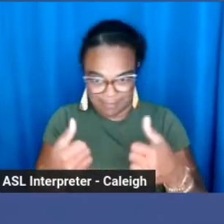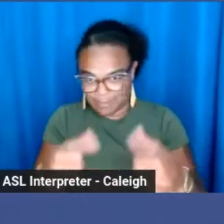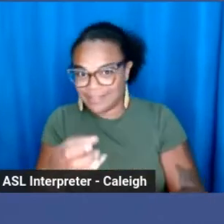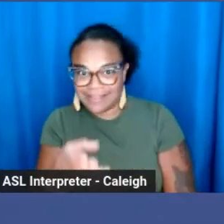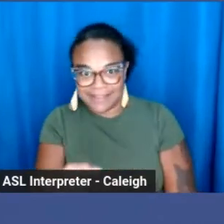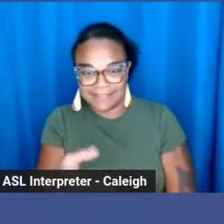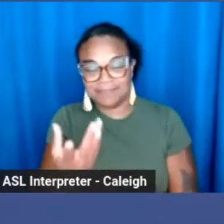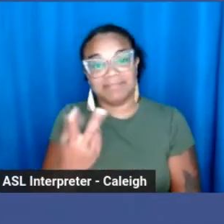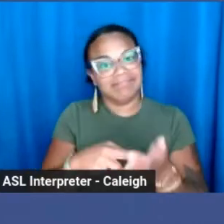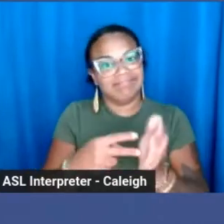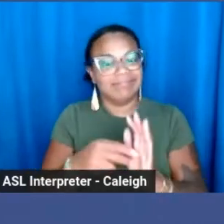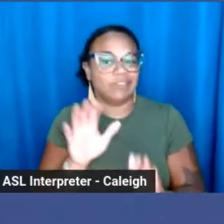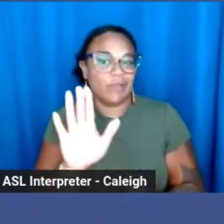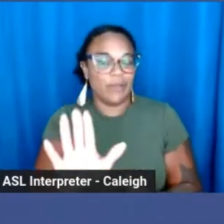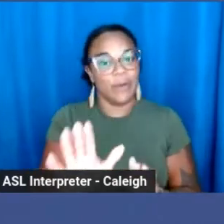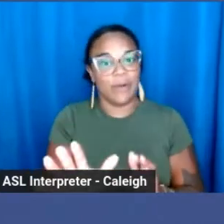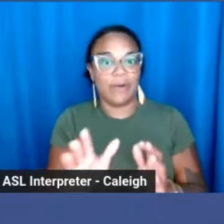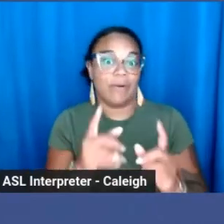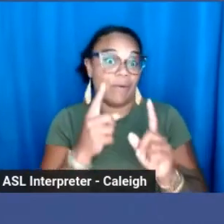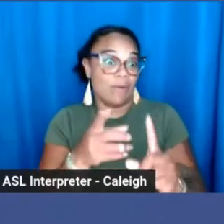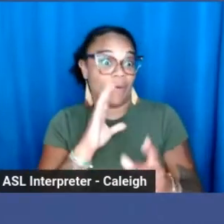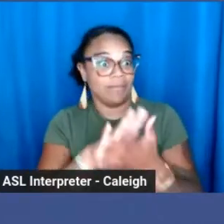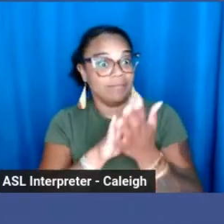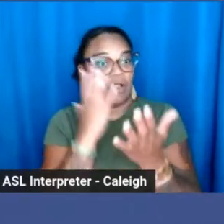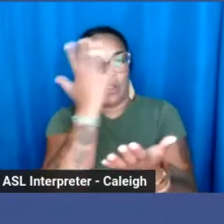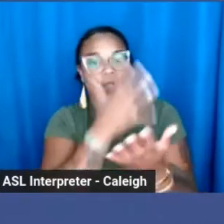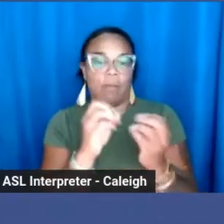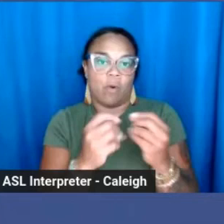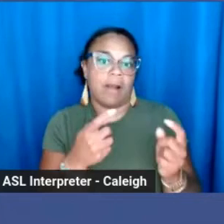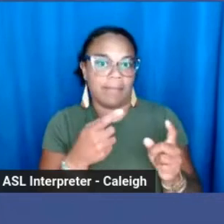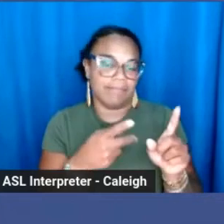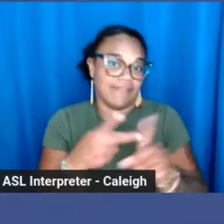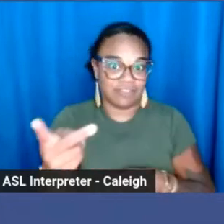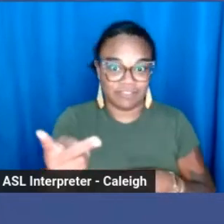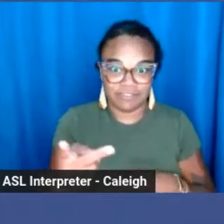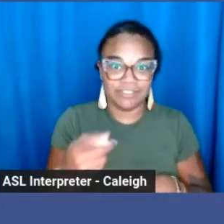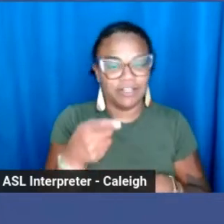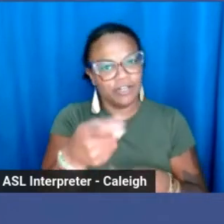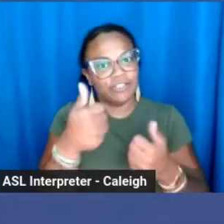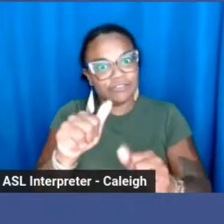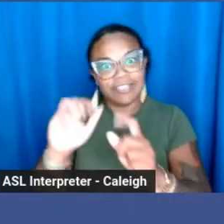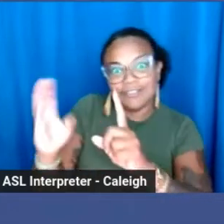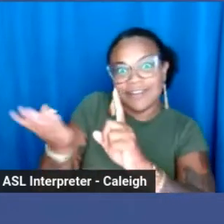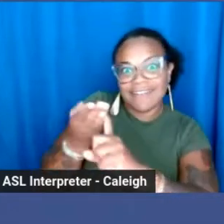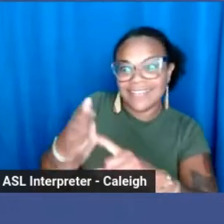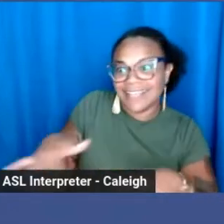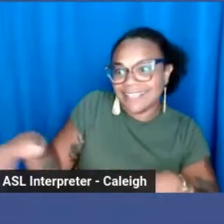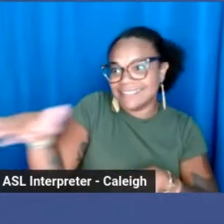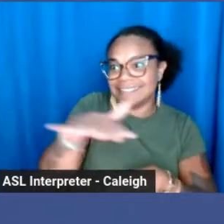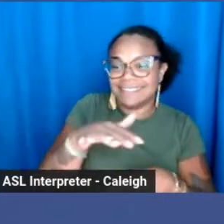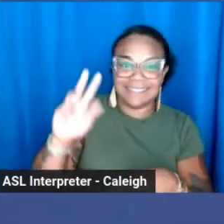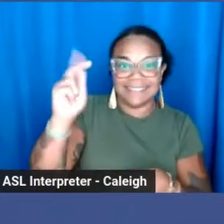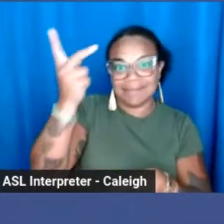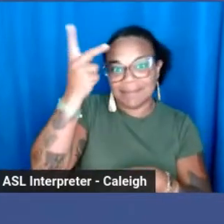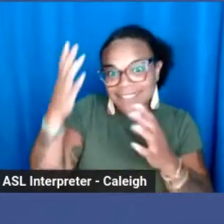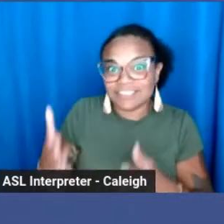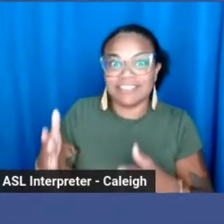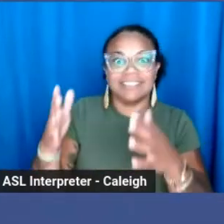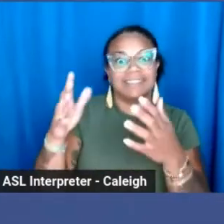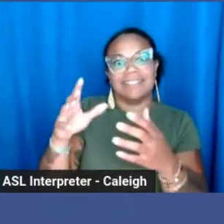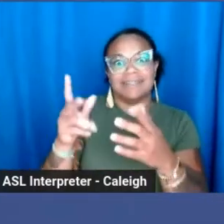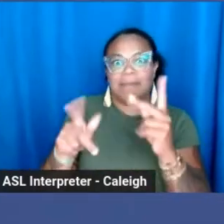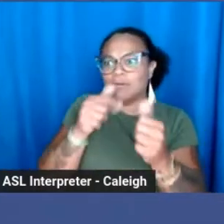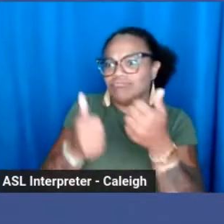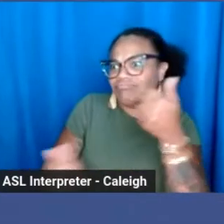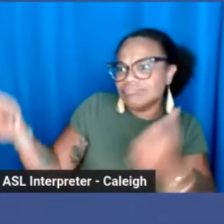initiative look much more professional when you need to win the approval of bureaucrats and politicians and things like that.